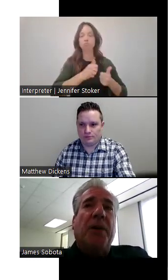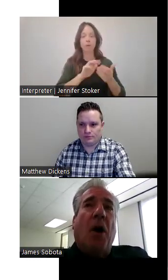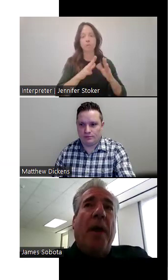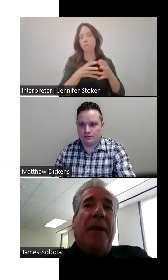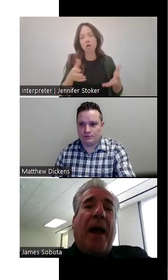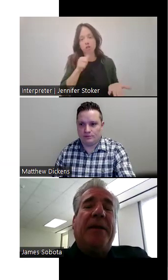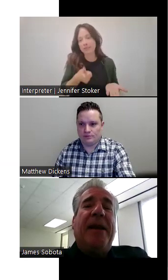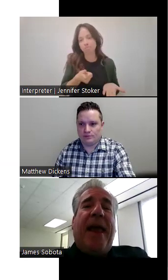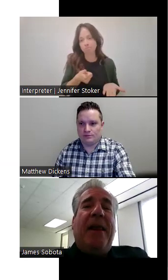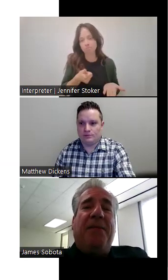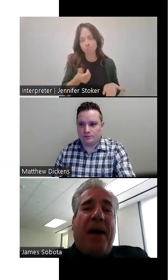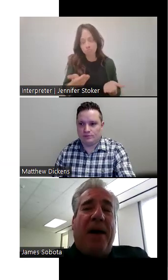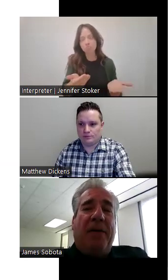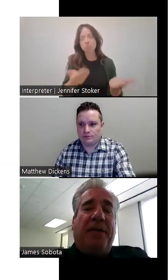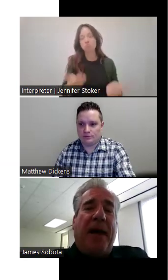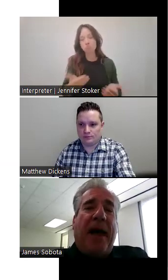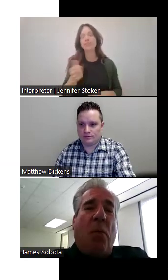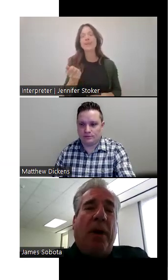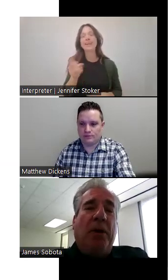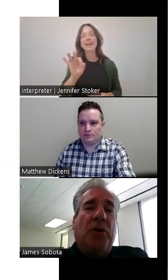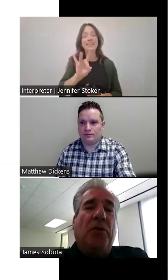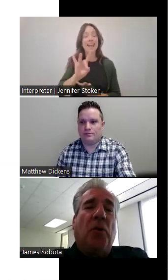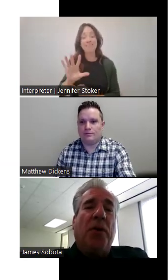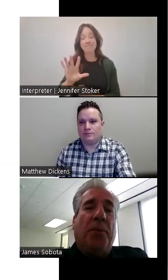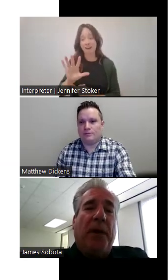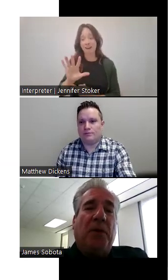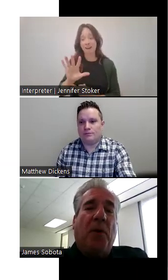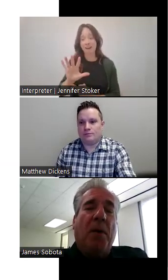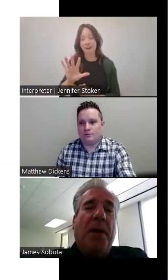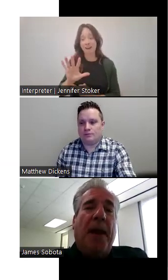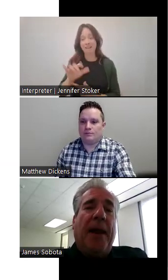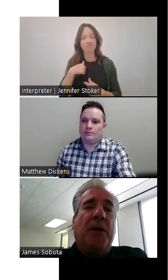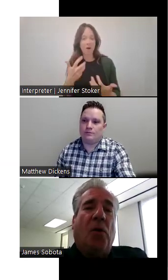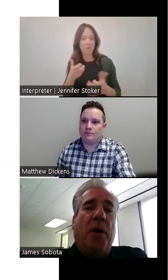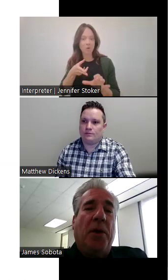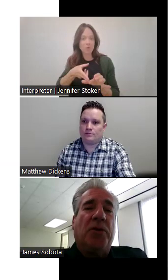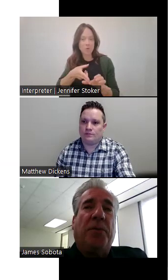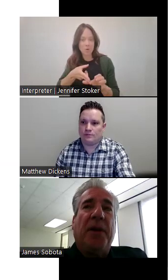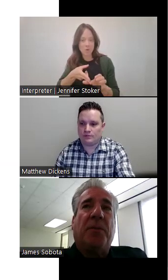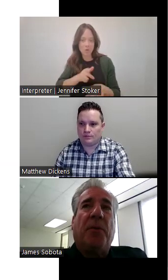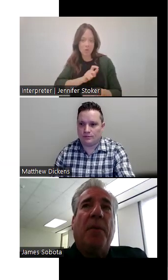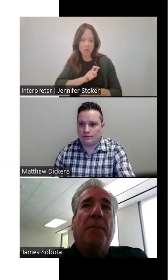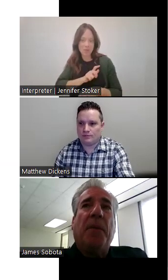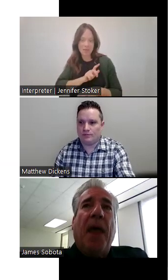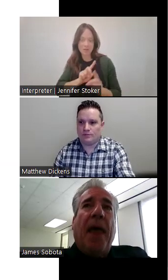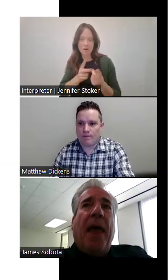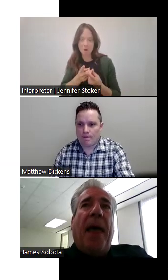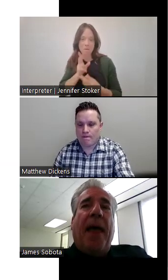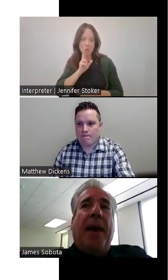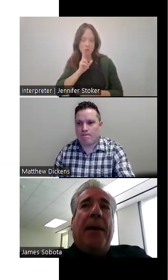So in 1985, I wanted to join the police department and I joined the Houston police department.